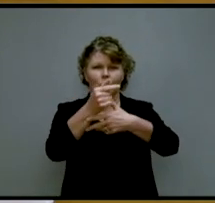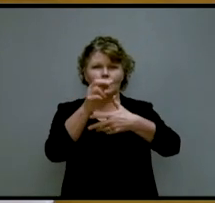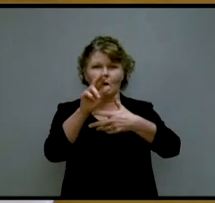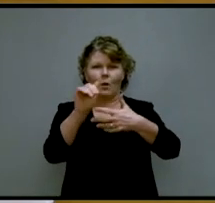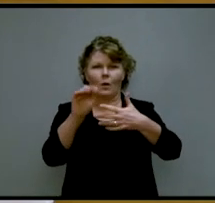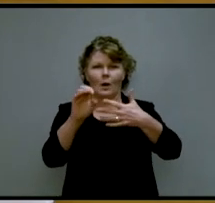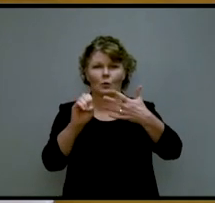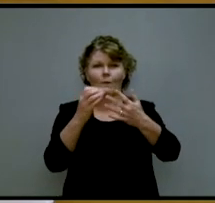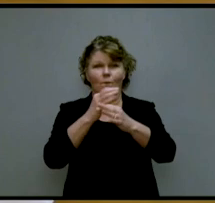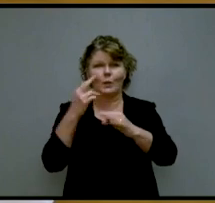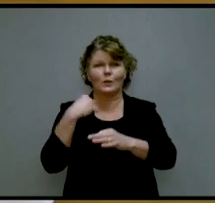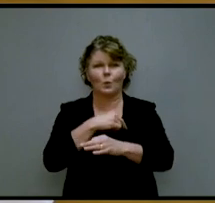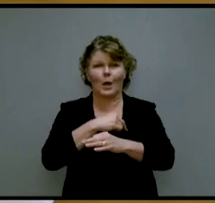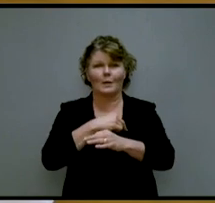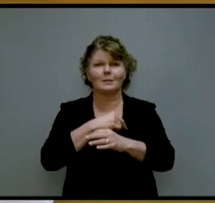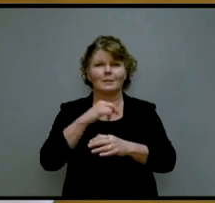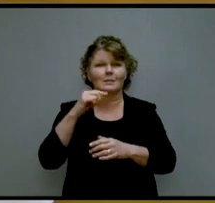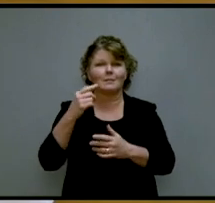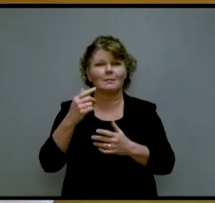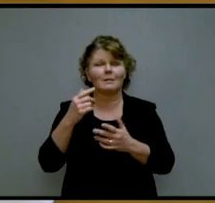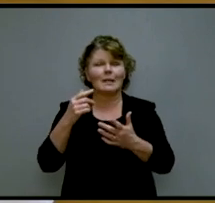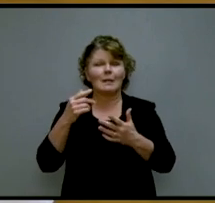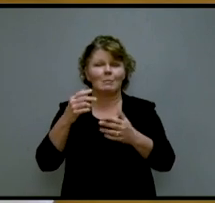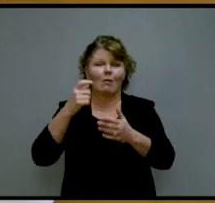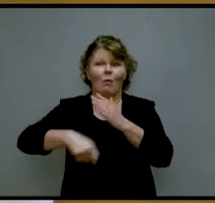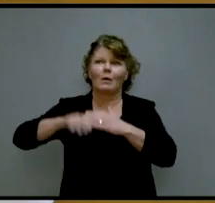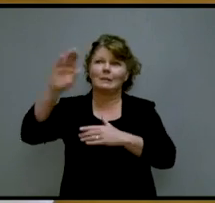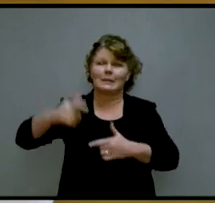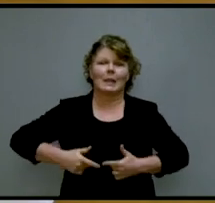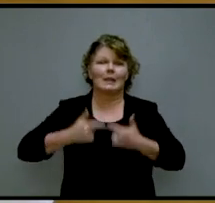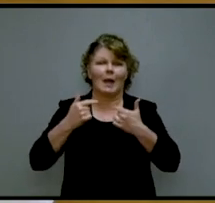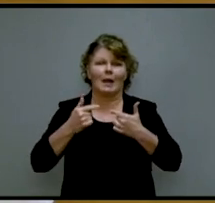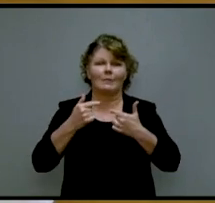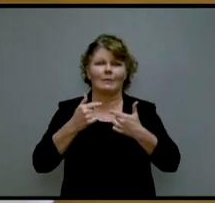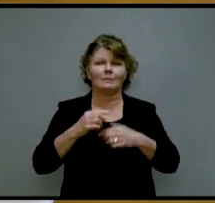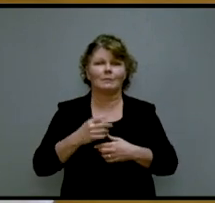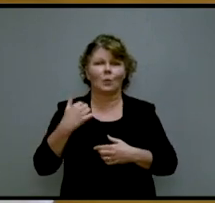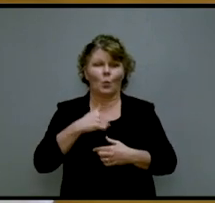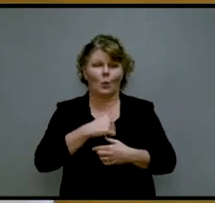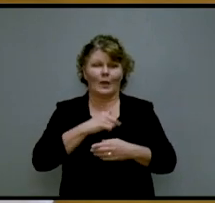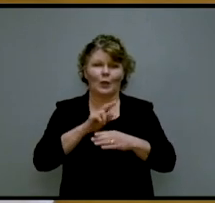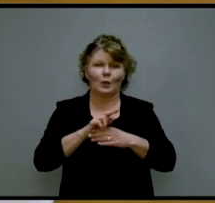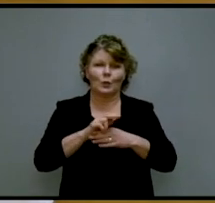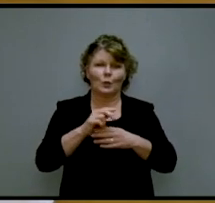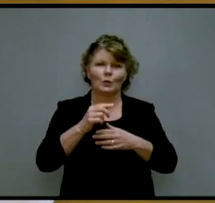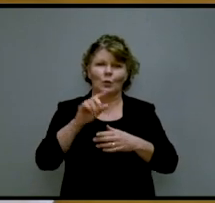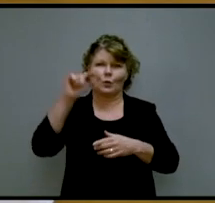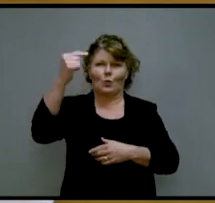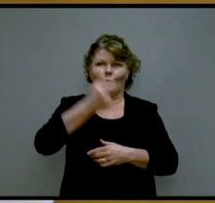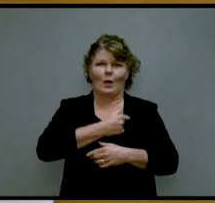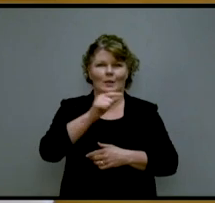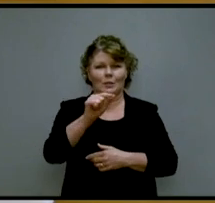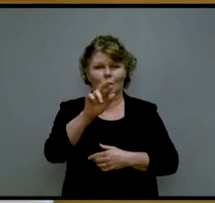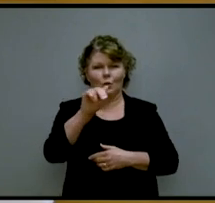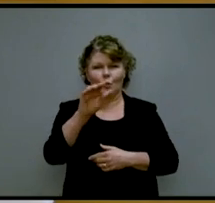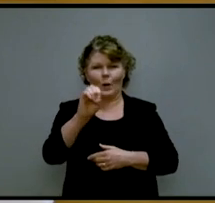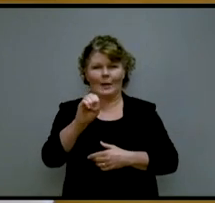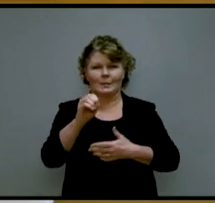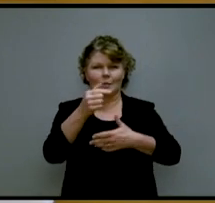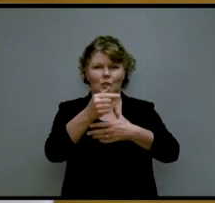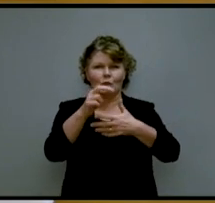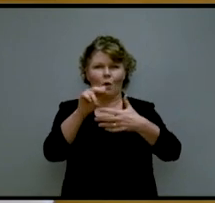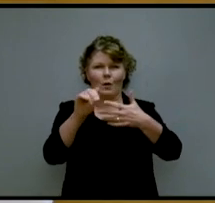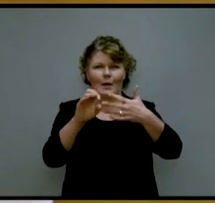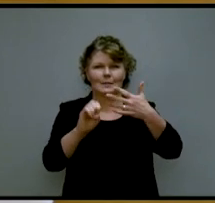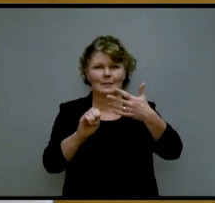free to us, but it costs Jesus his very life. Sometimes we use the word grace as an acronym to express